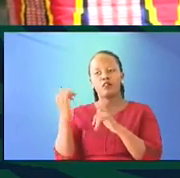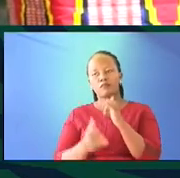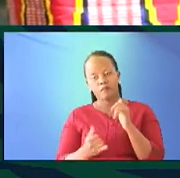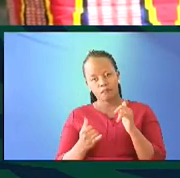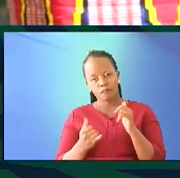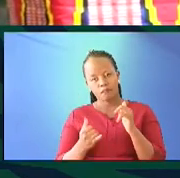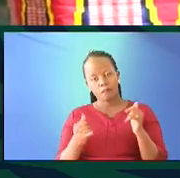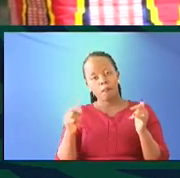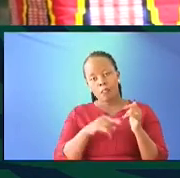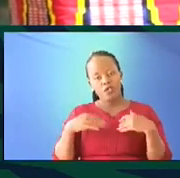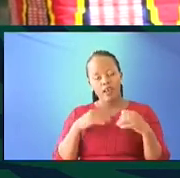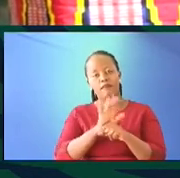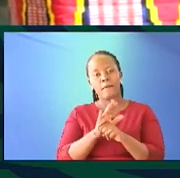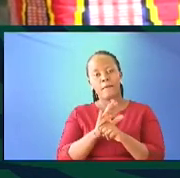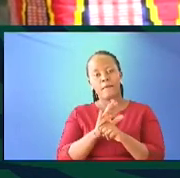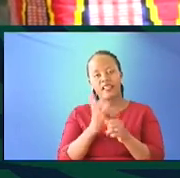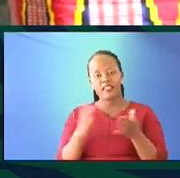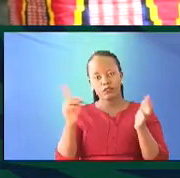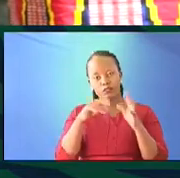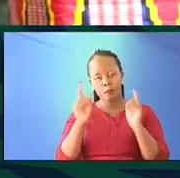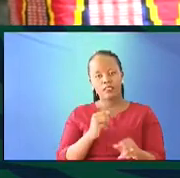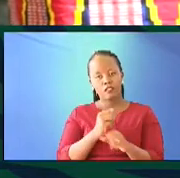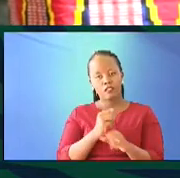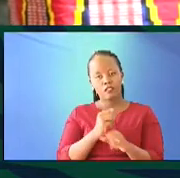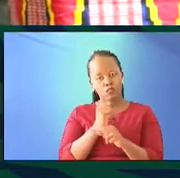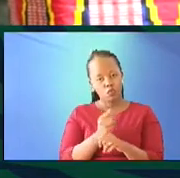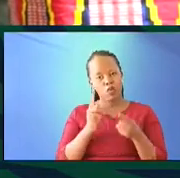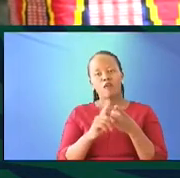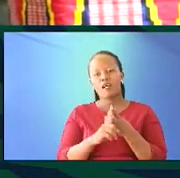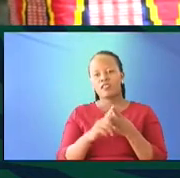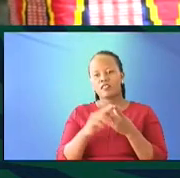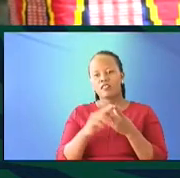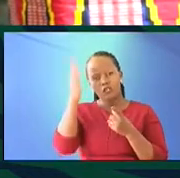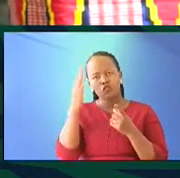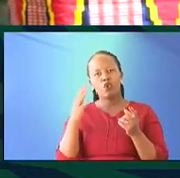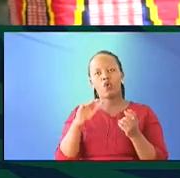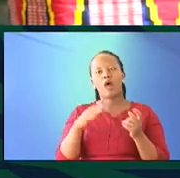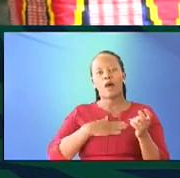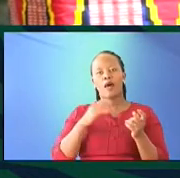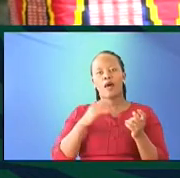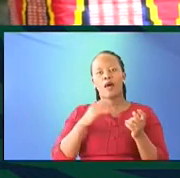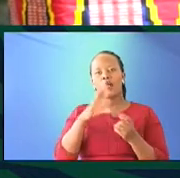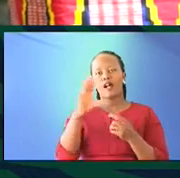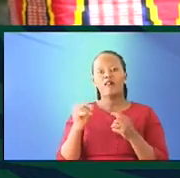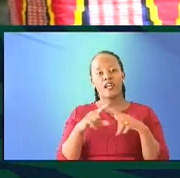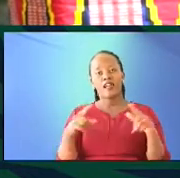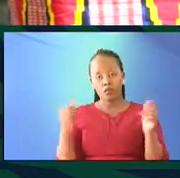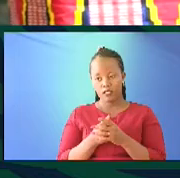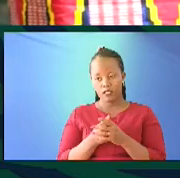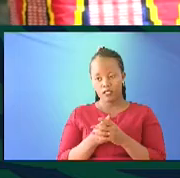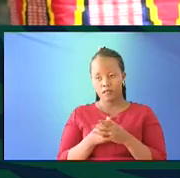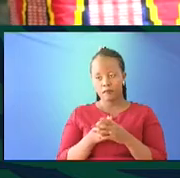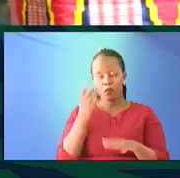what we need to do, there are several things that we must do. We must sit down and catalogue our African languages. That dictionary I